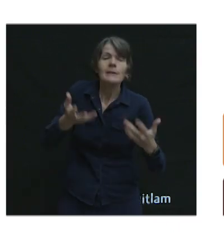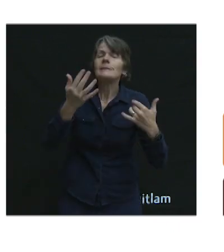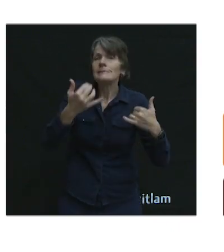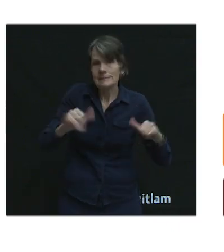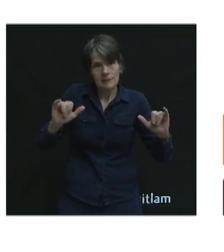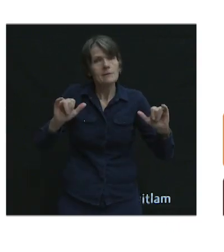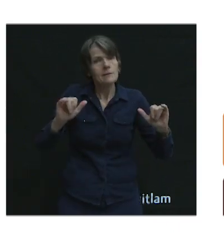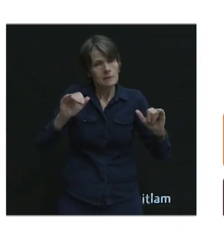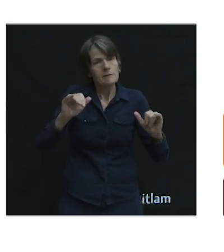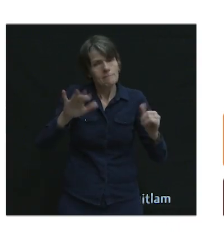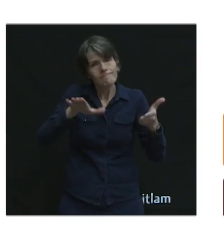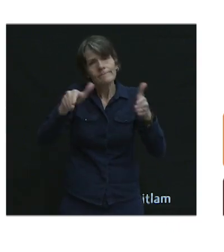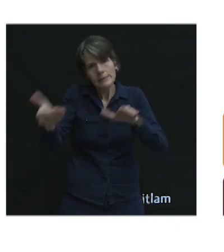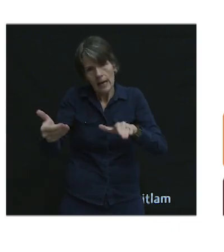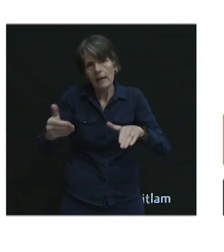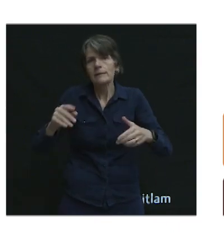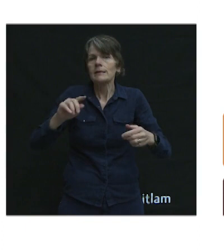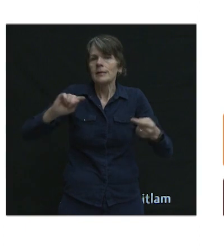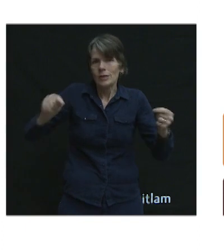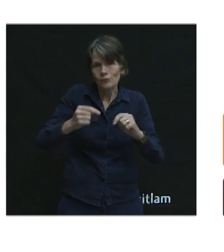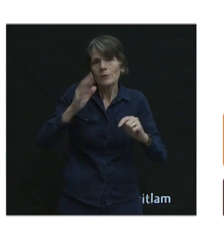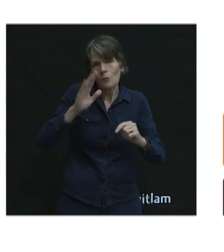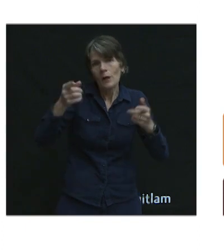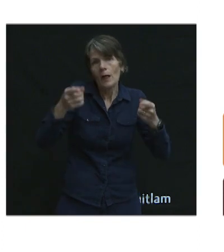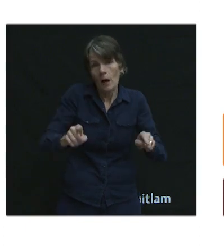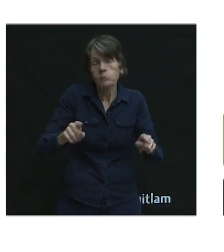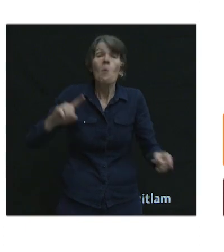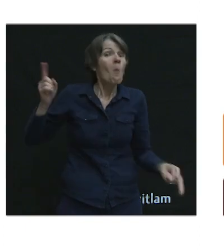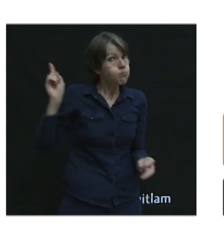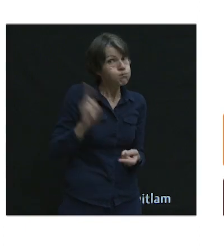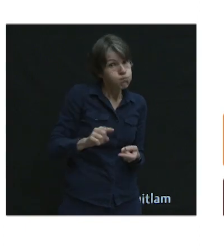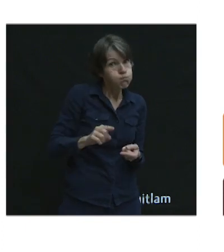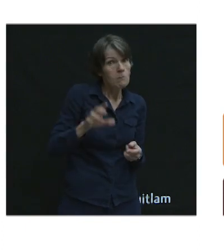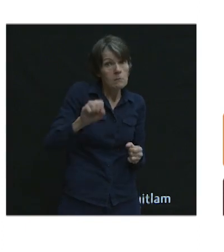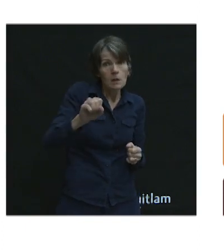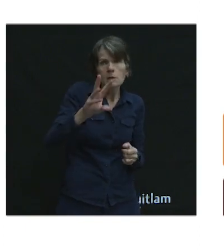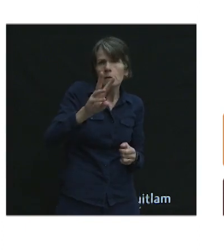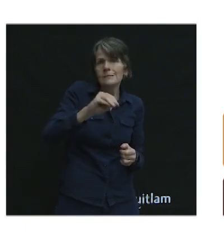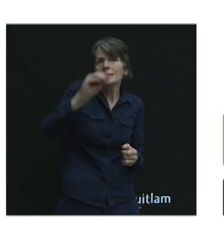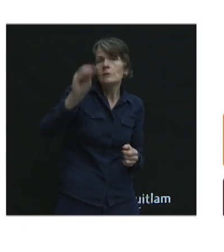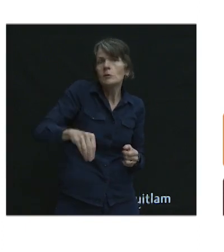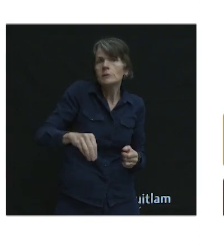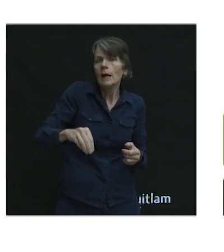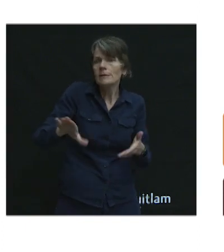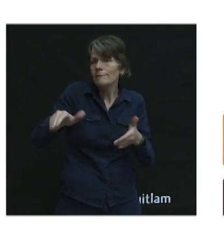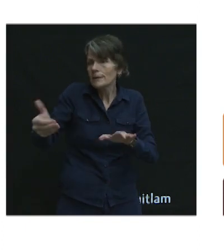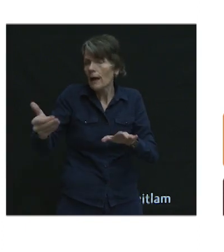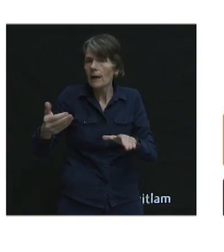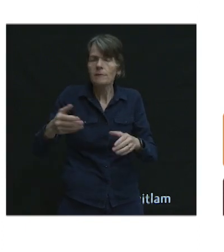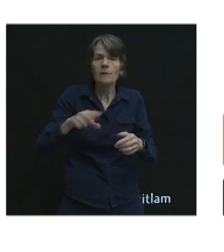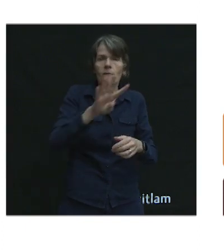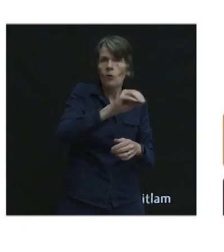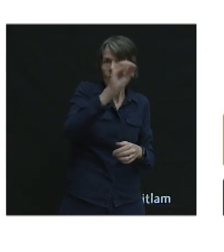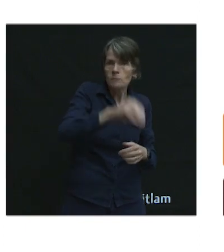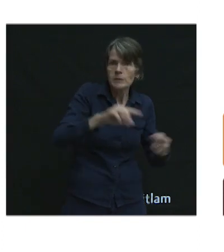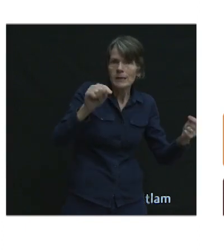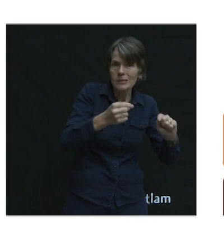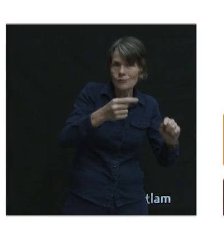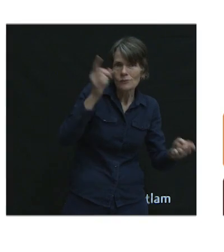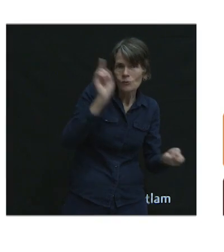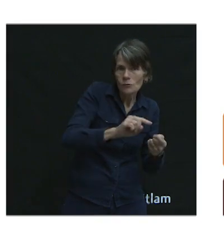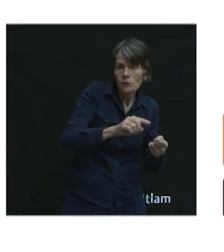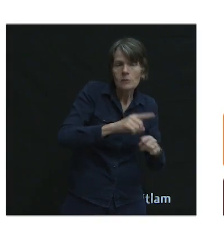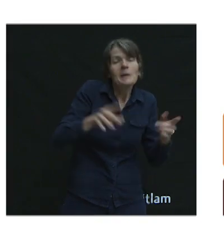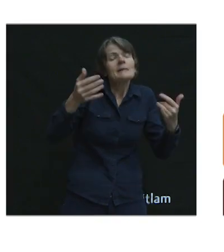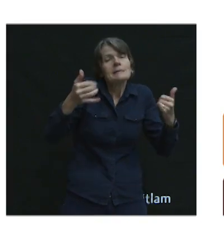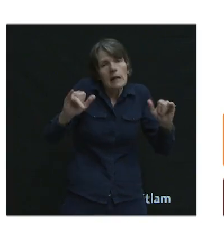have fatalities and serious injuries. Yes, would reduce them 60% of fatal fatalities would be reduced and 40% of serious injuries, but they